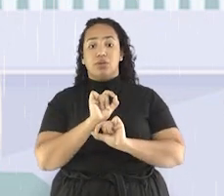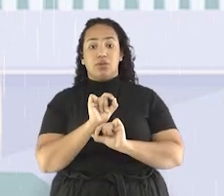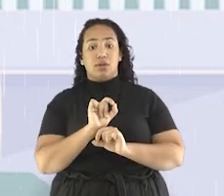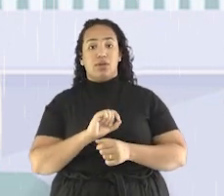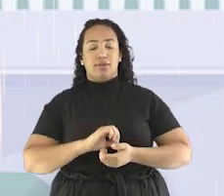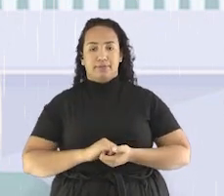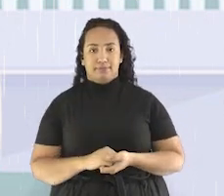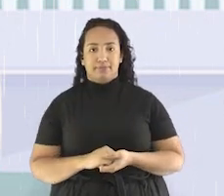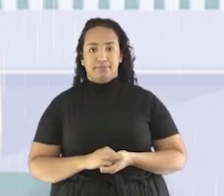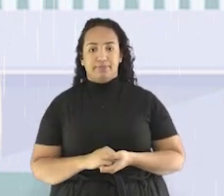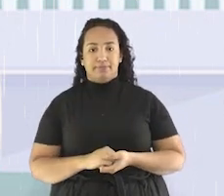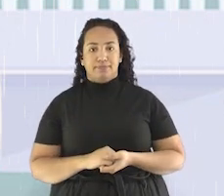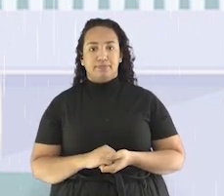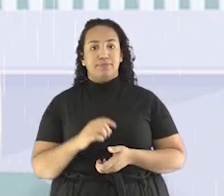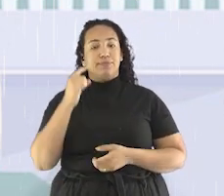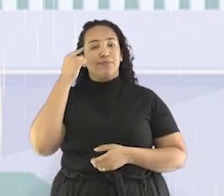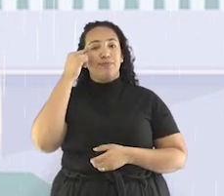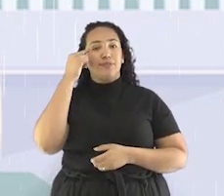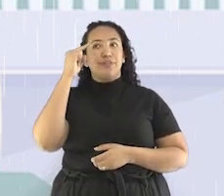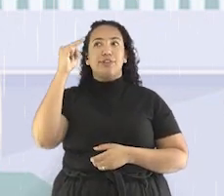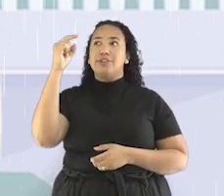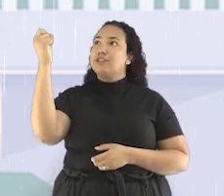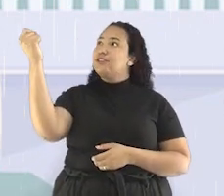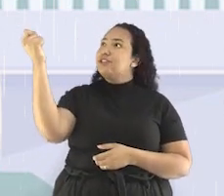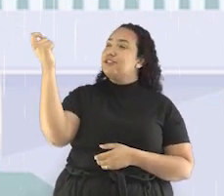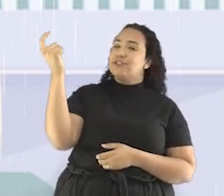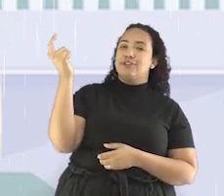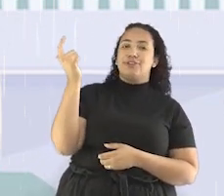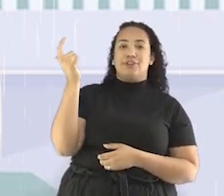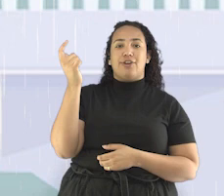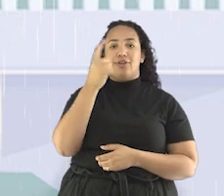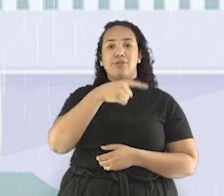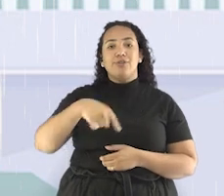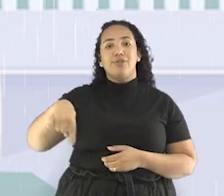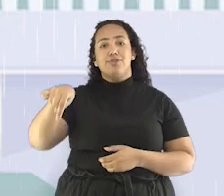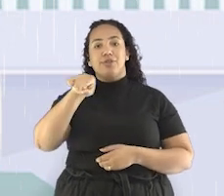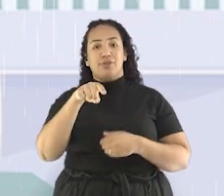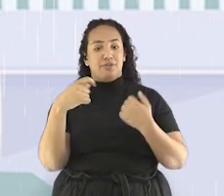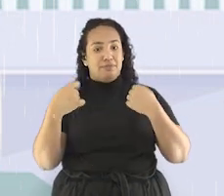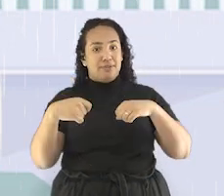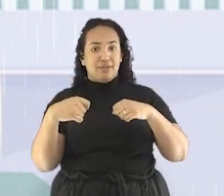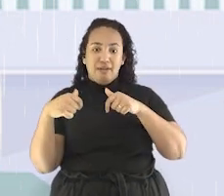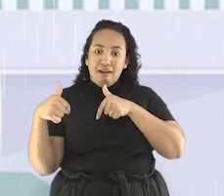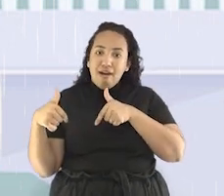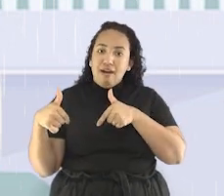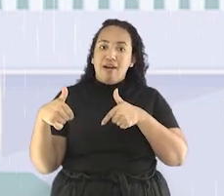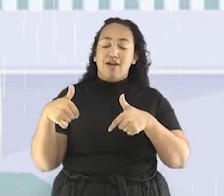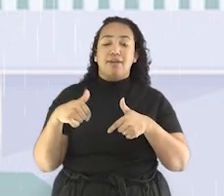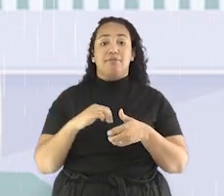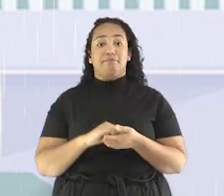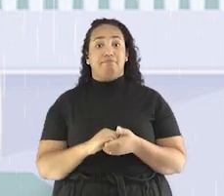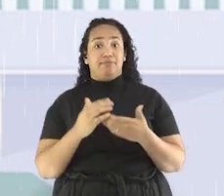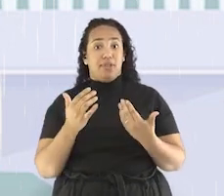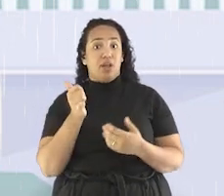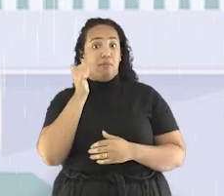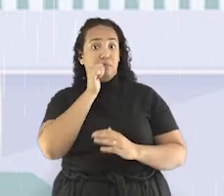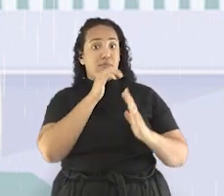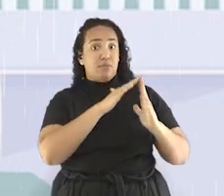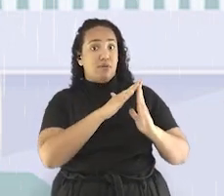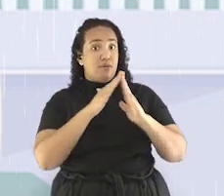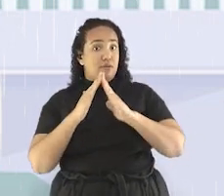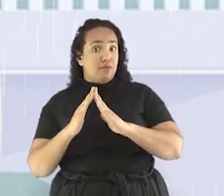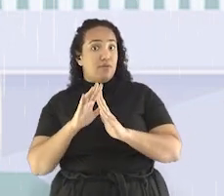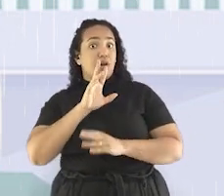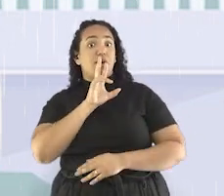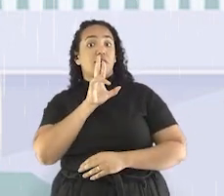What a sunny day! We should do something! Que dia ensolarado! Nós deveríamos fazer algo! Daí Carol,